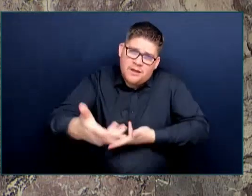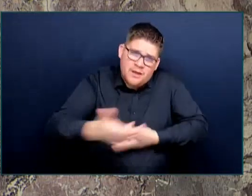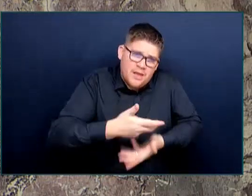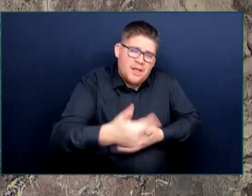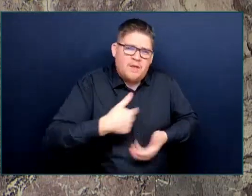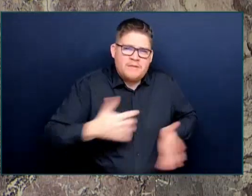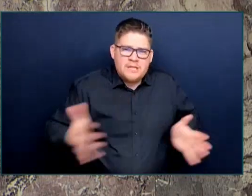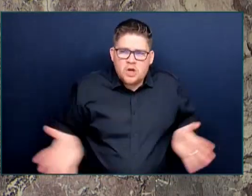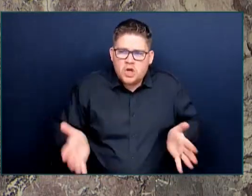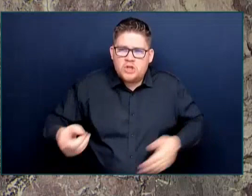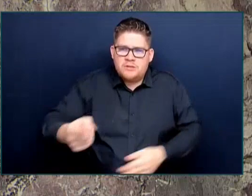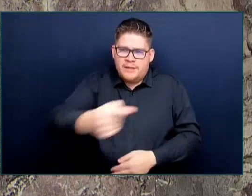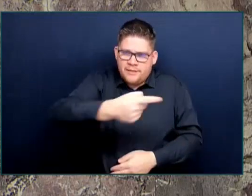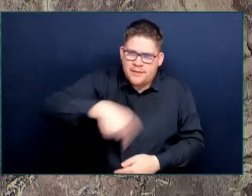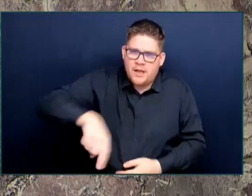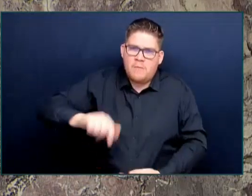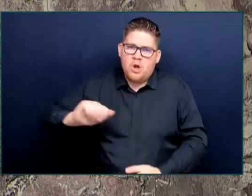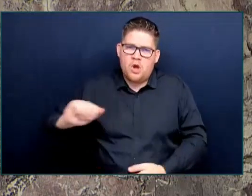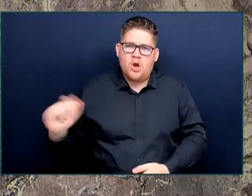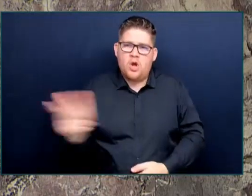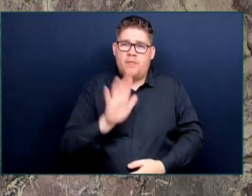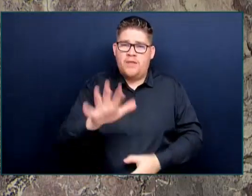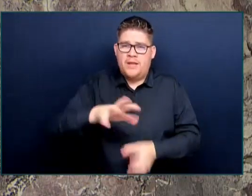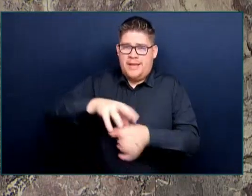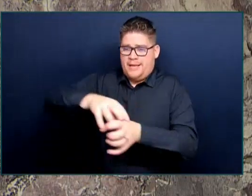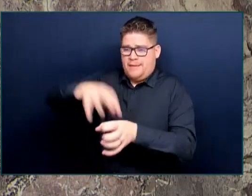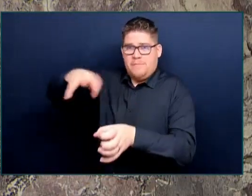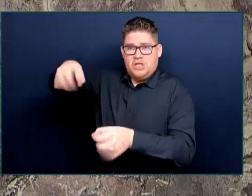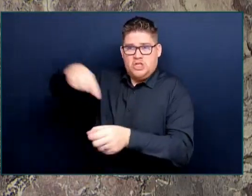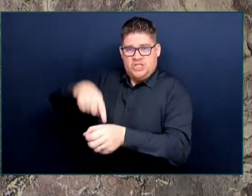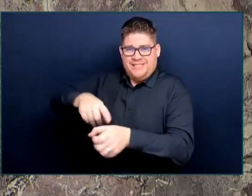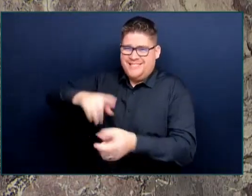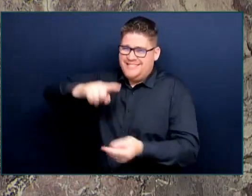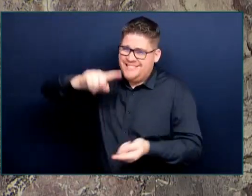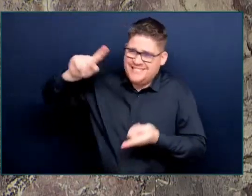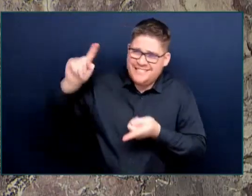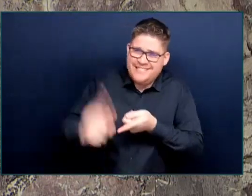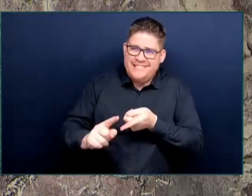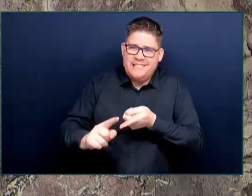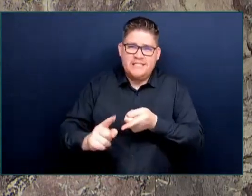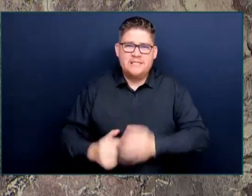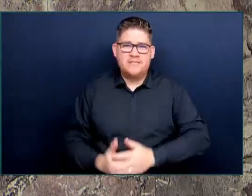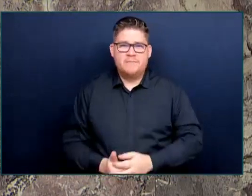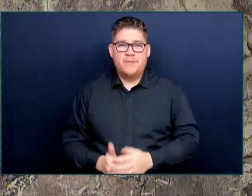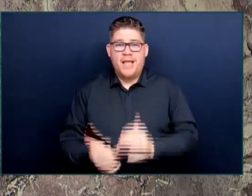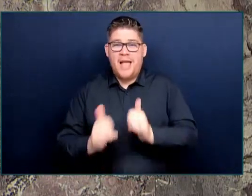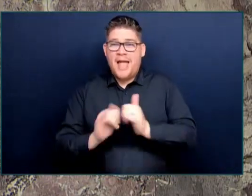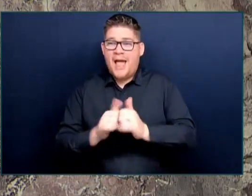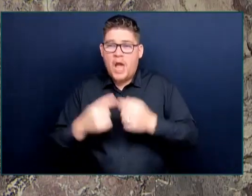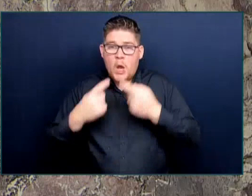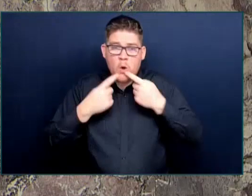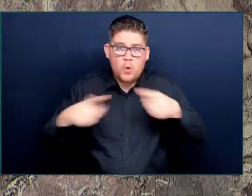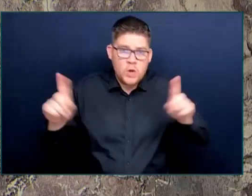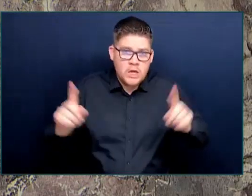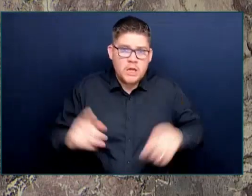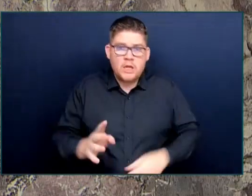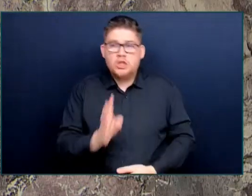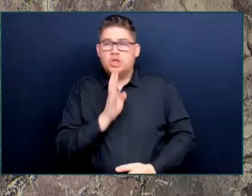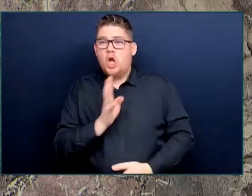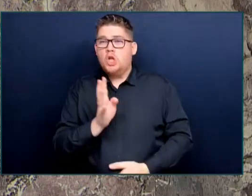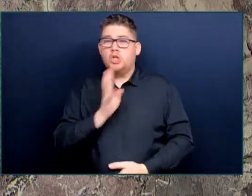simply done by an empty statement in this legislature, an empty statement in front of cameras,